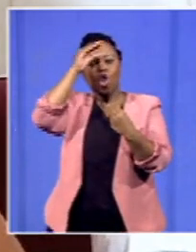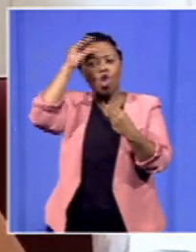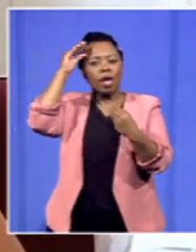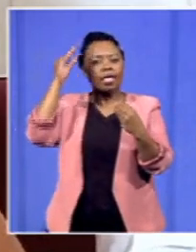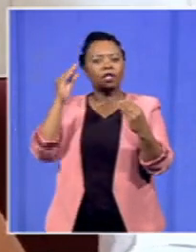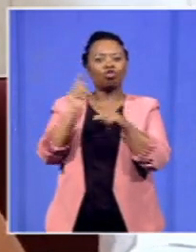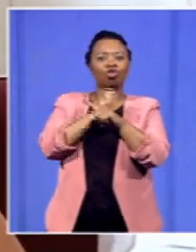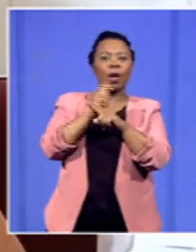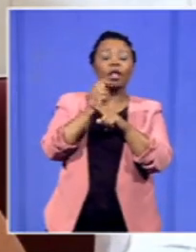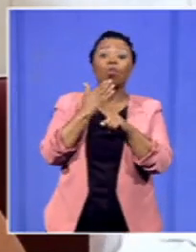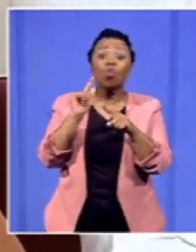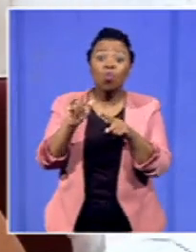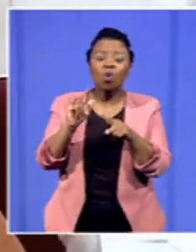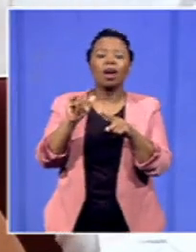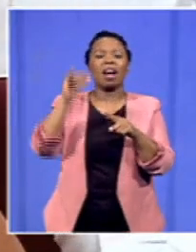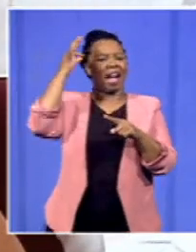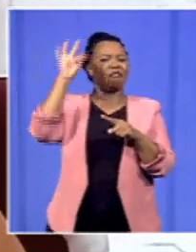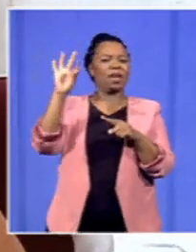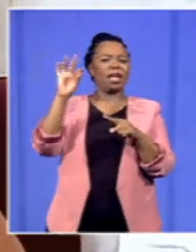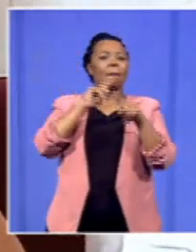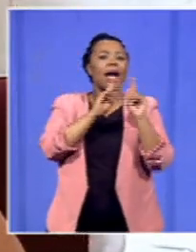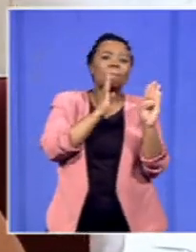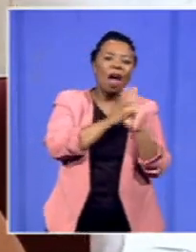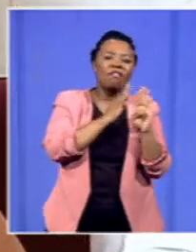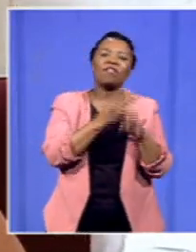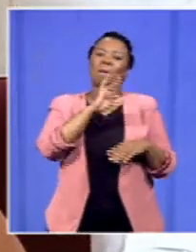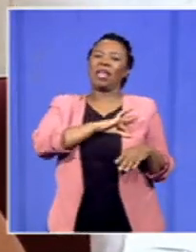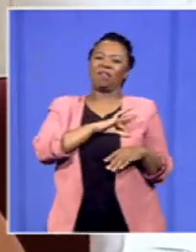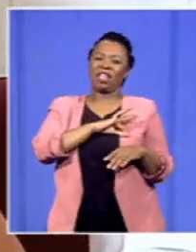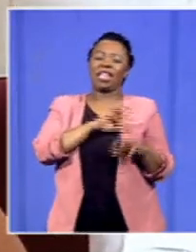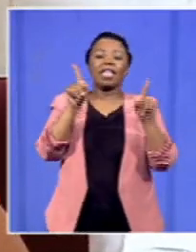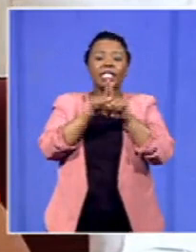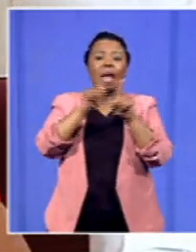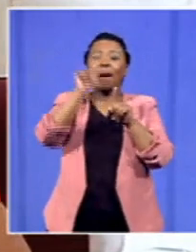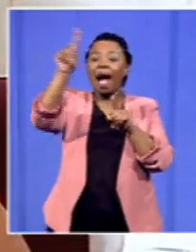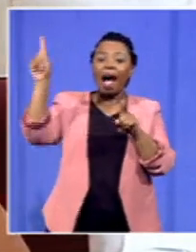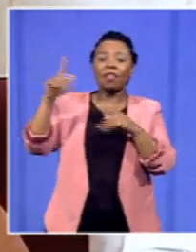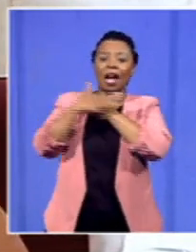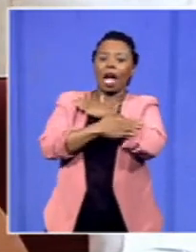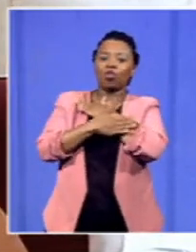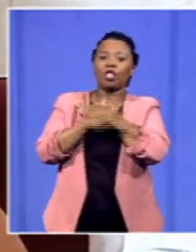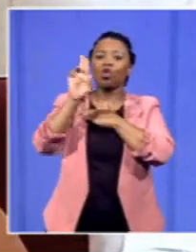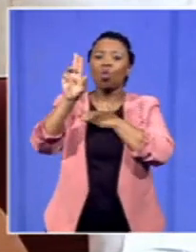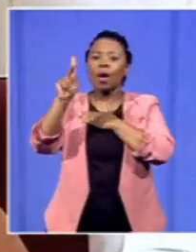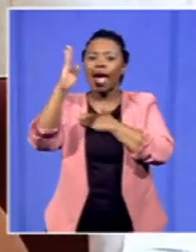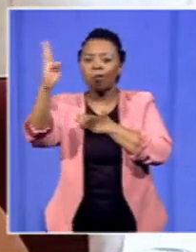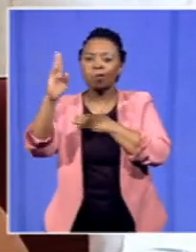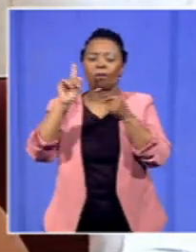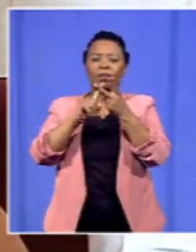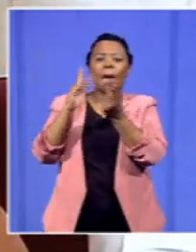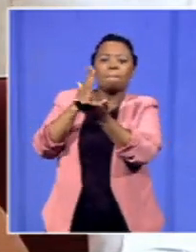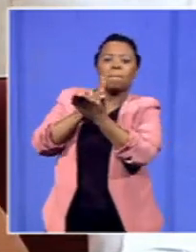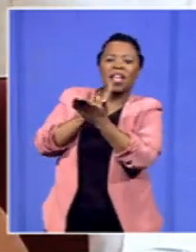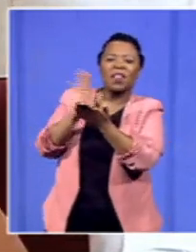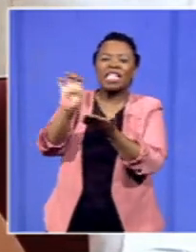trained by government and they get to benefit also other countries we know the UK we know the Middle East